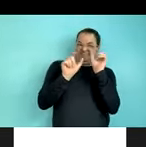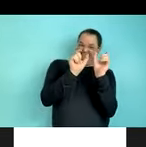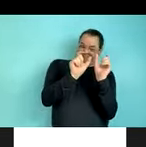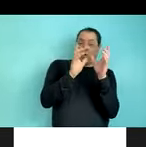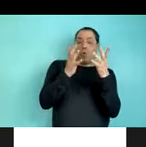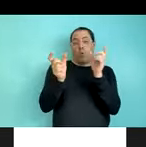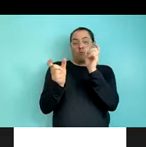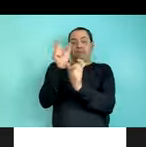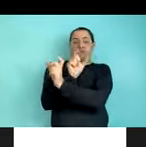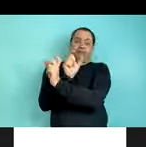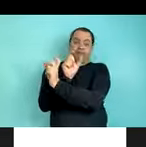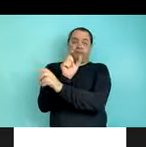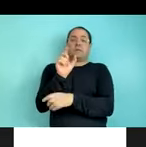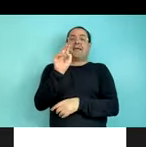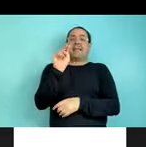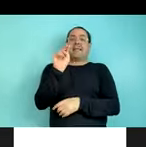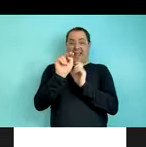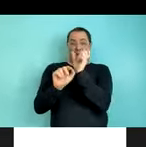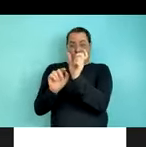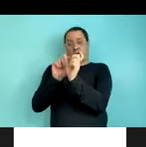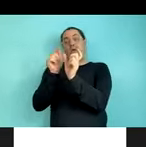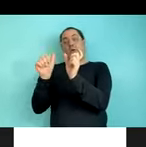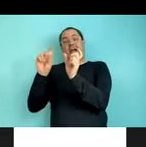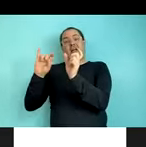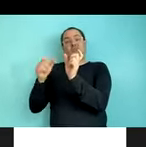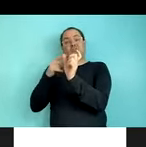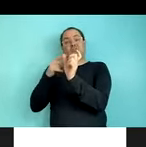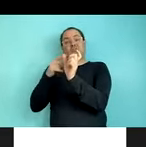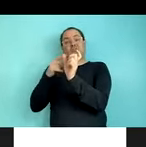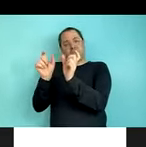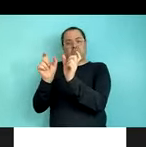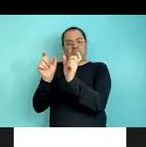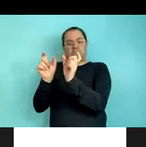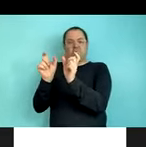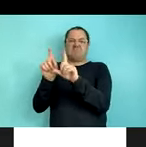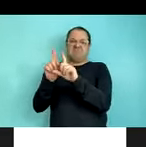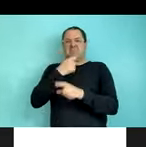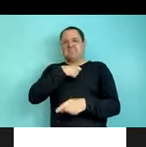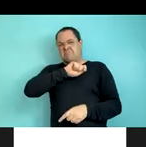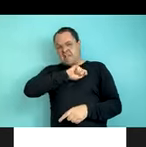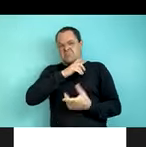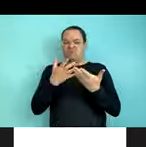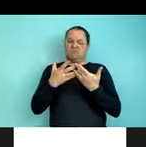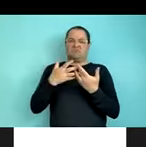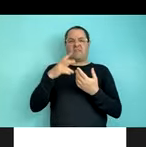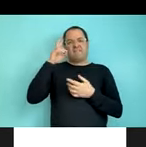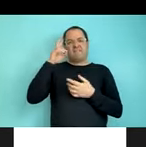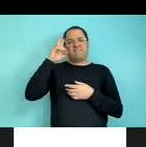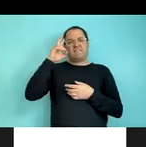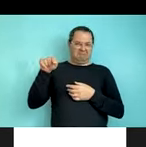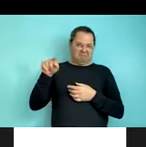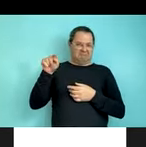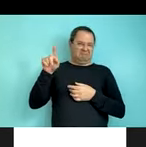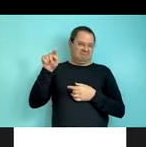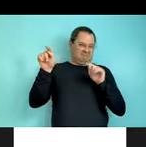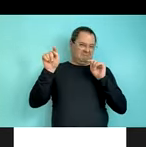is to put the noun first. And if you are a speaker of a language like Spanish or Vietnamese, this